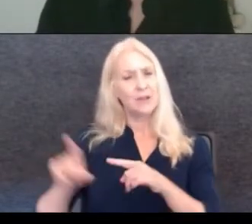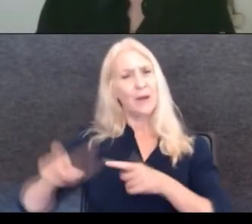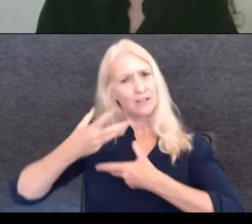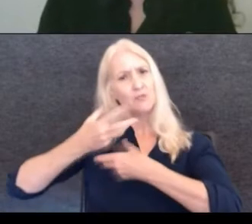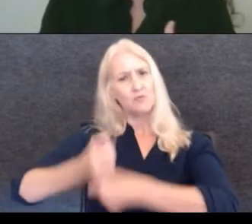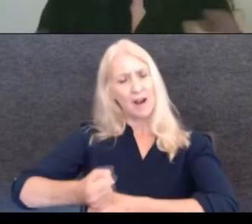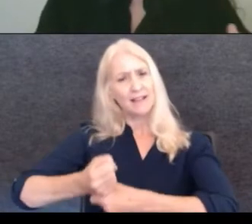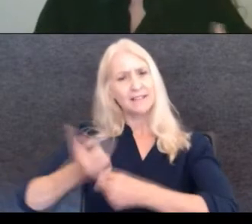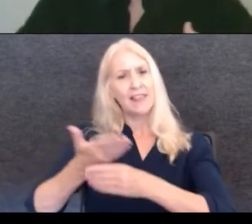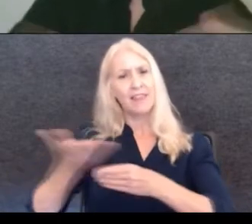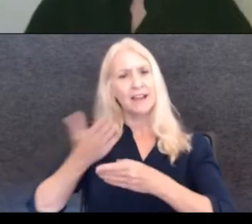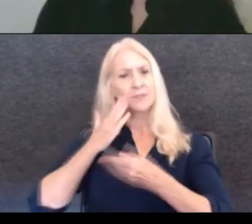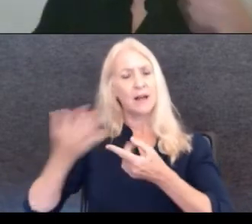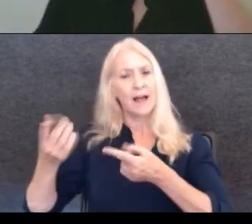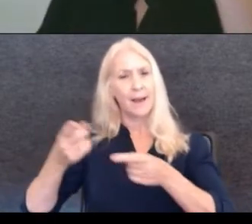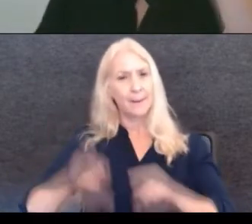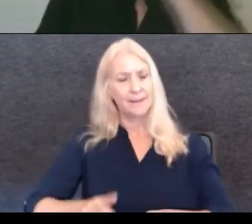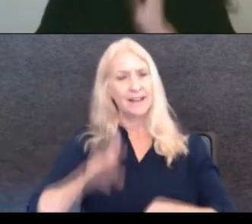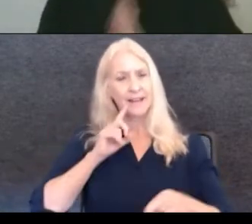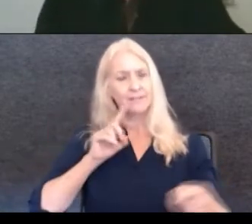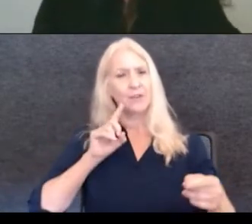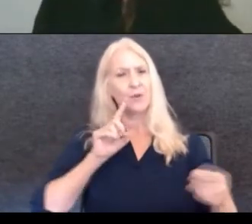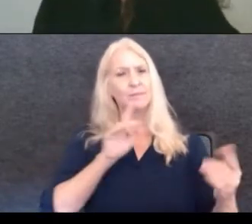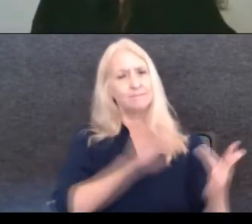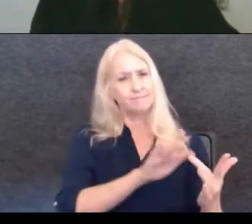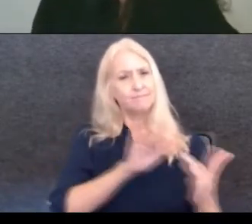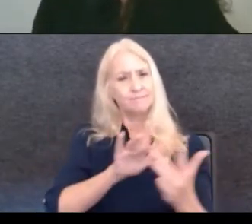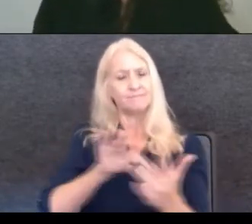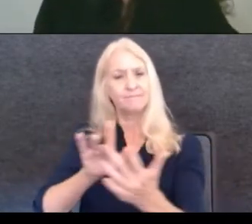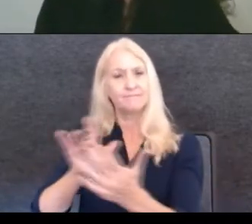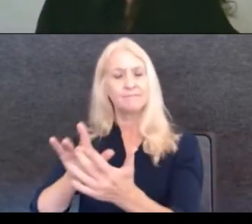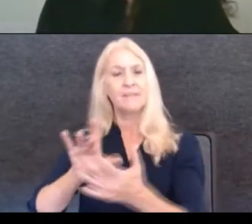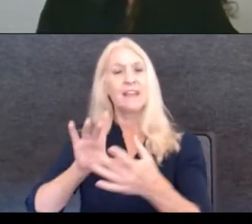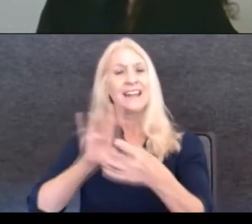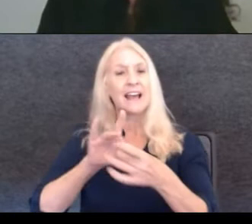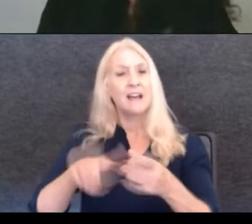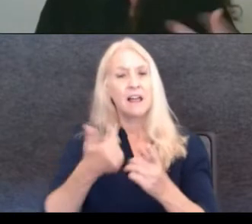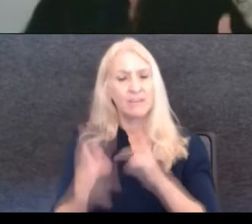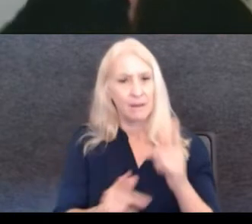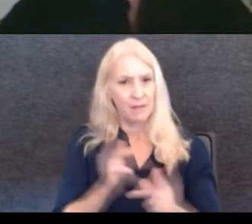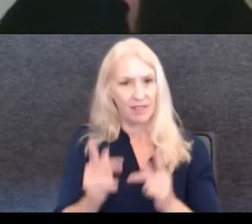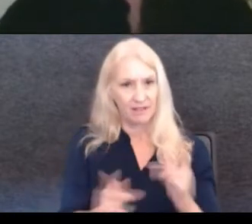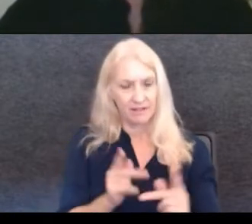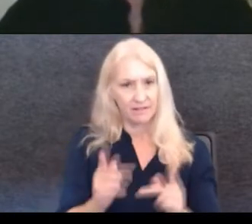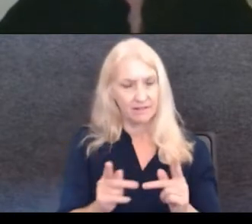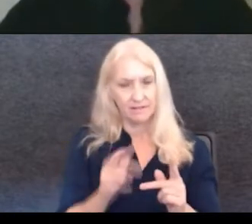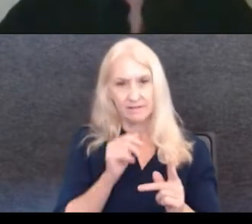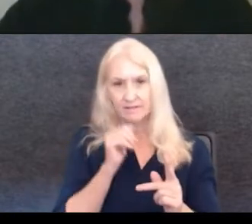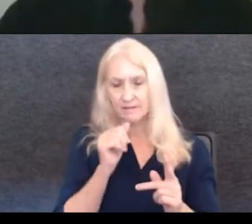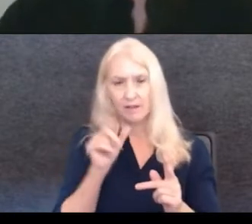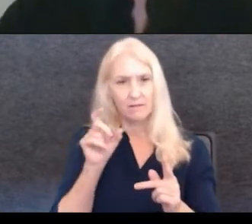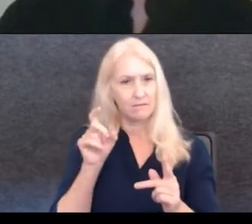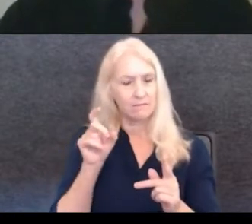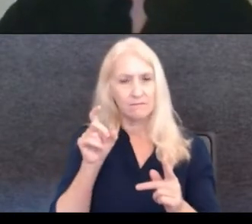will start to happen if you connect with, uh, other people and you don't have to be like super anxious